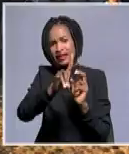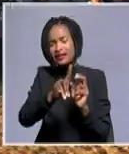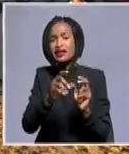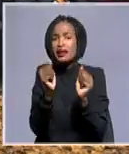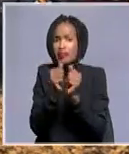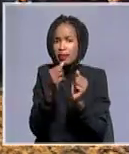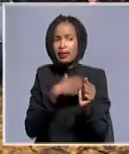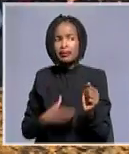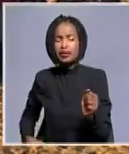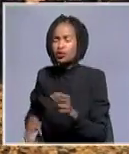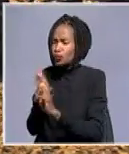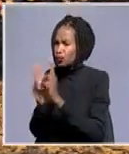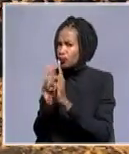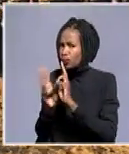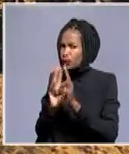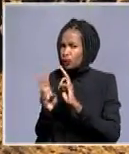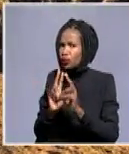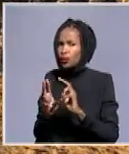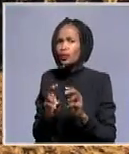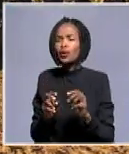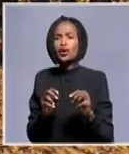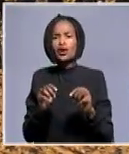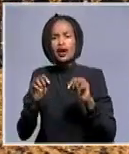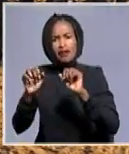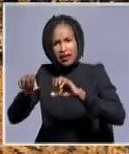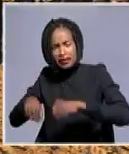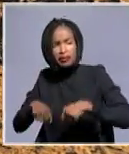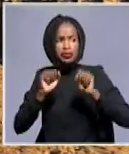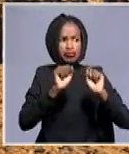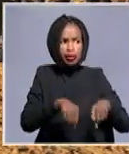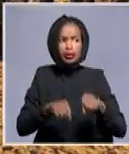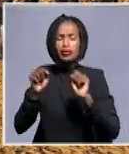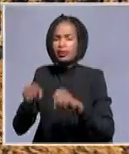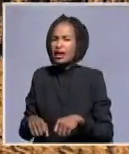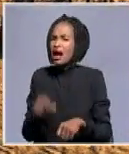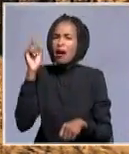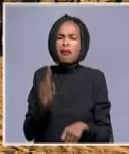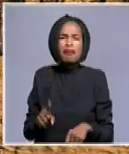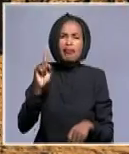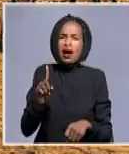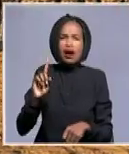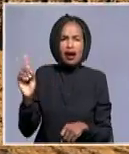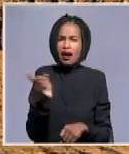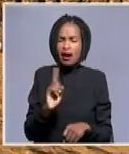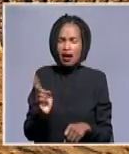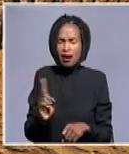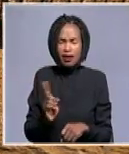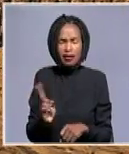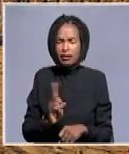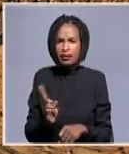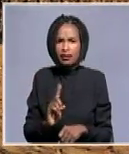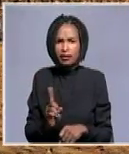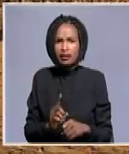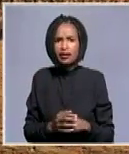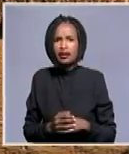when they stopped at a Suraj Pond, both of them agreed that the cleanup campaign must not be once-off.